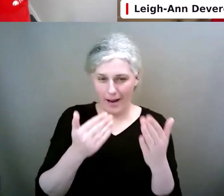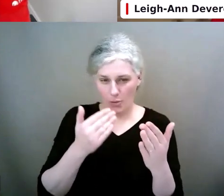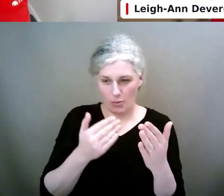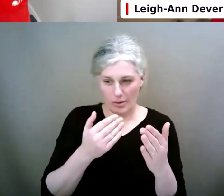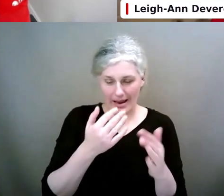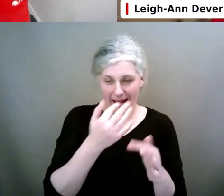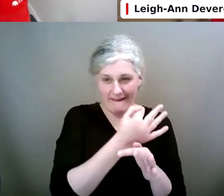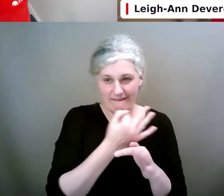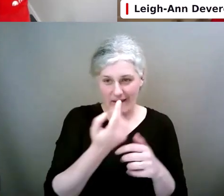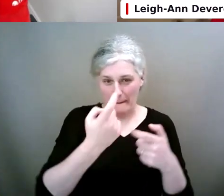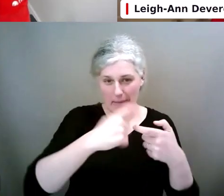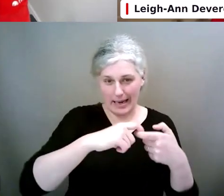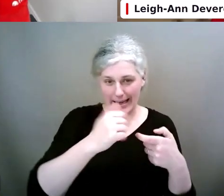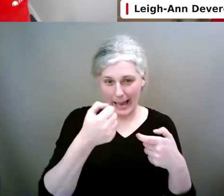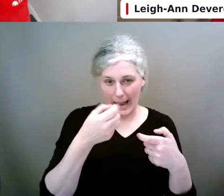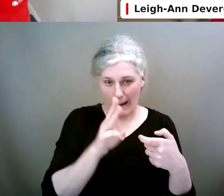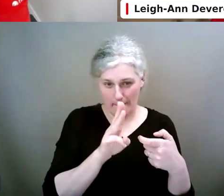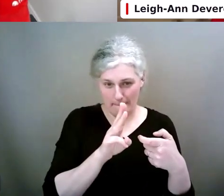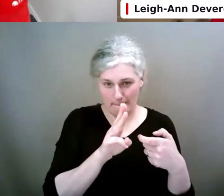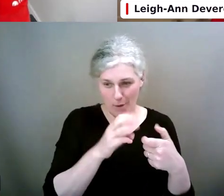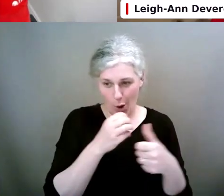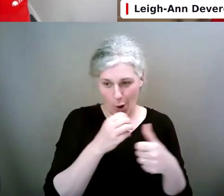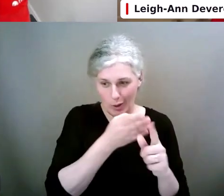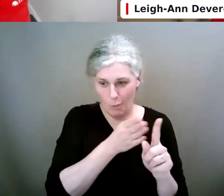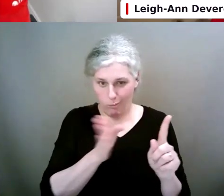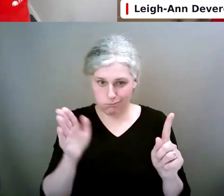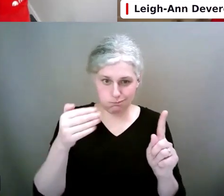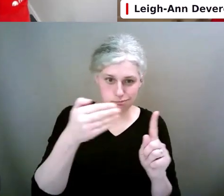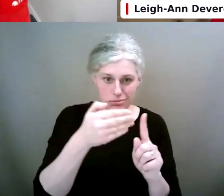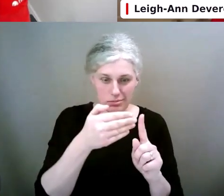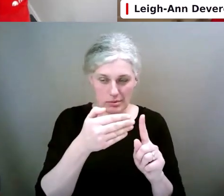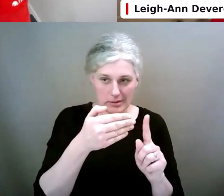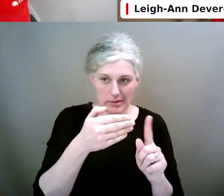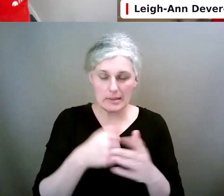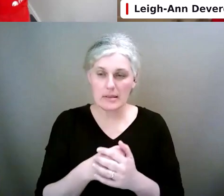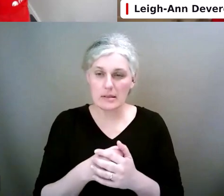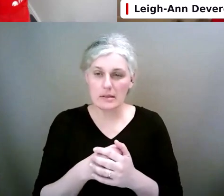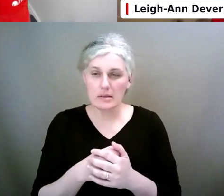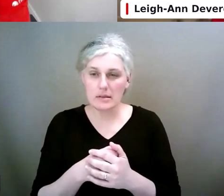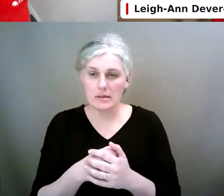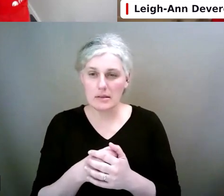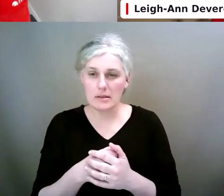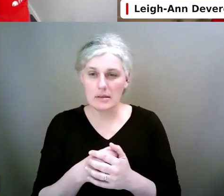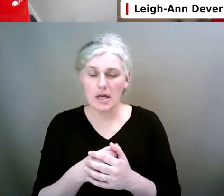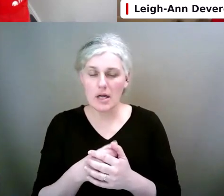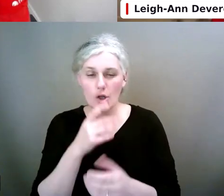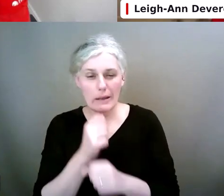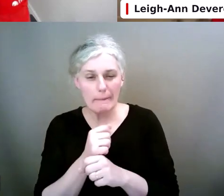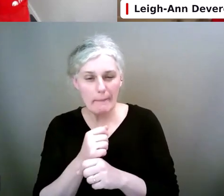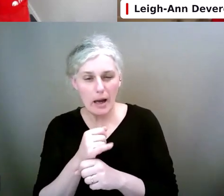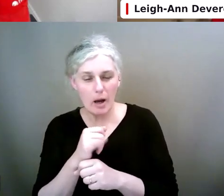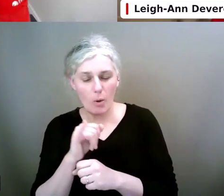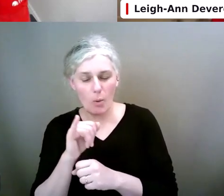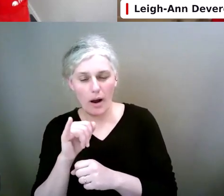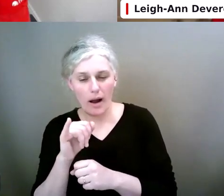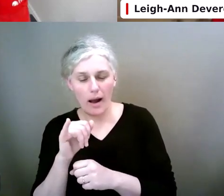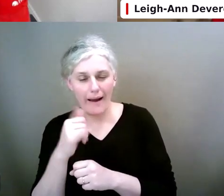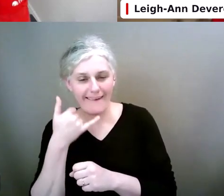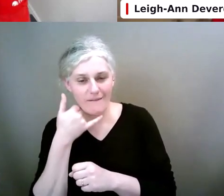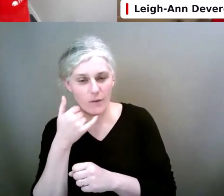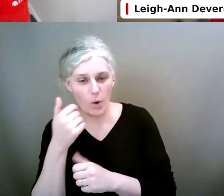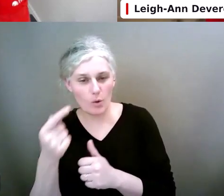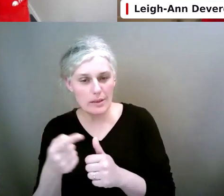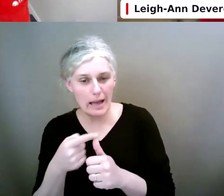Link app. And there's another question about a kid who found a workaround for the iPhone app as well.